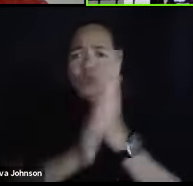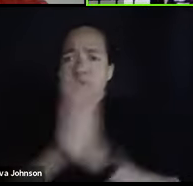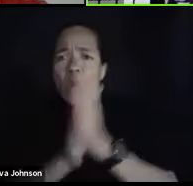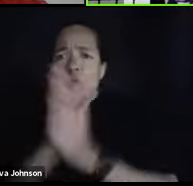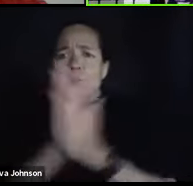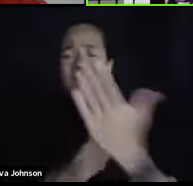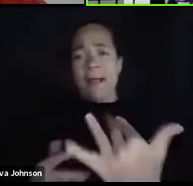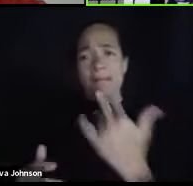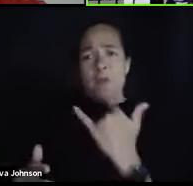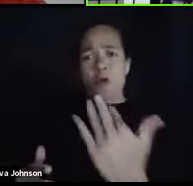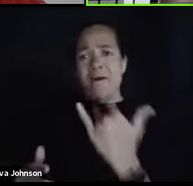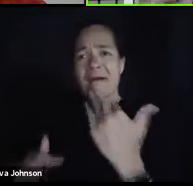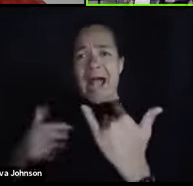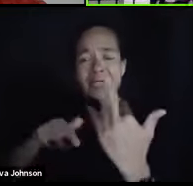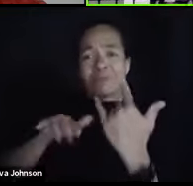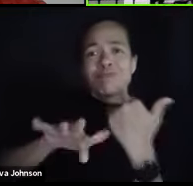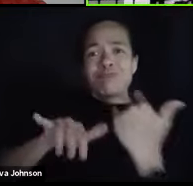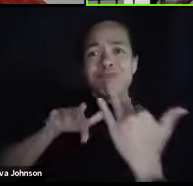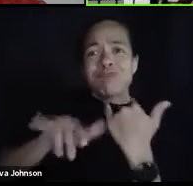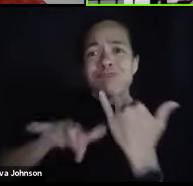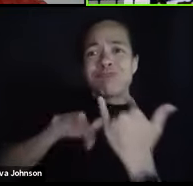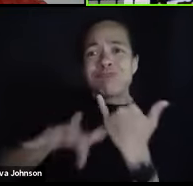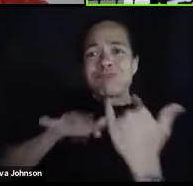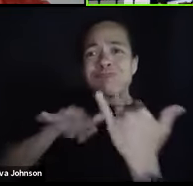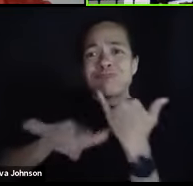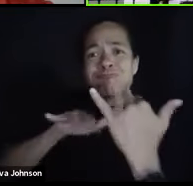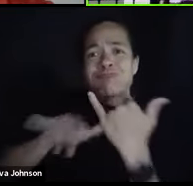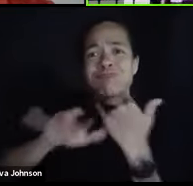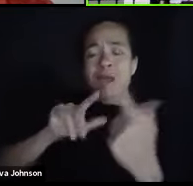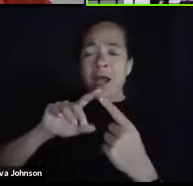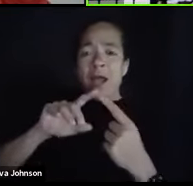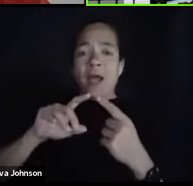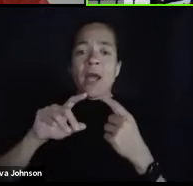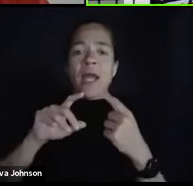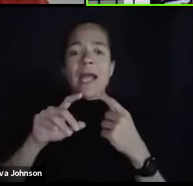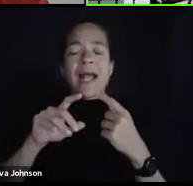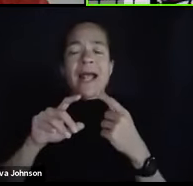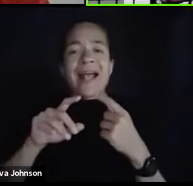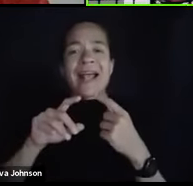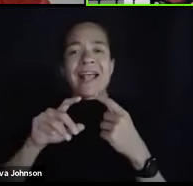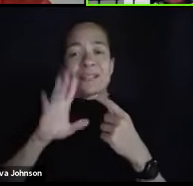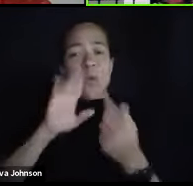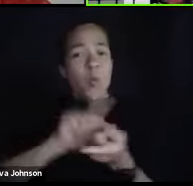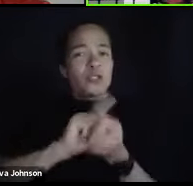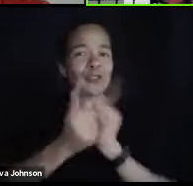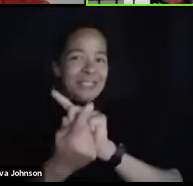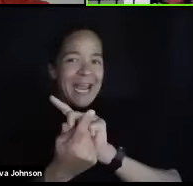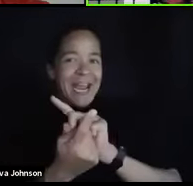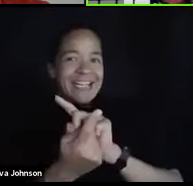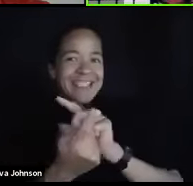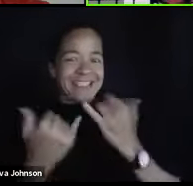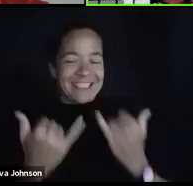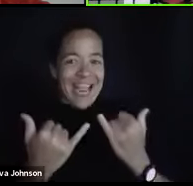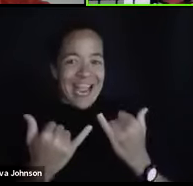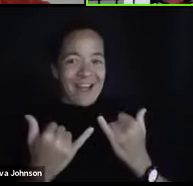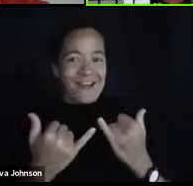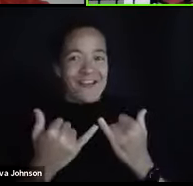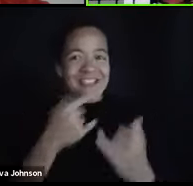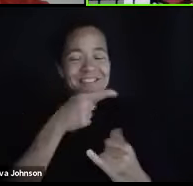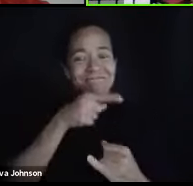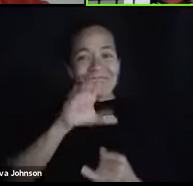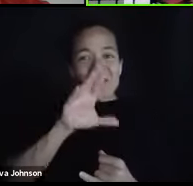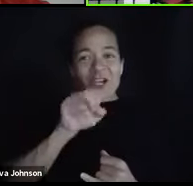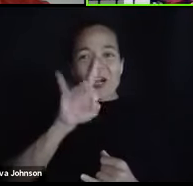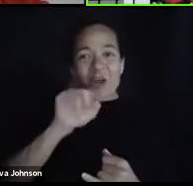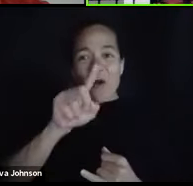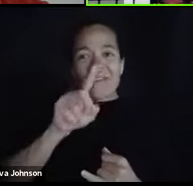off of my energy when I'm responding to your questions. That's going to change somewhat with the COVID-19 environment,